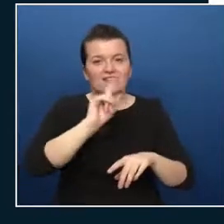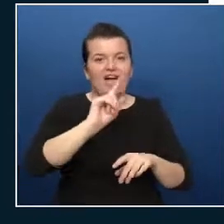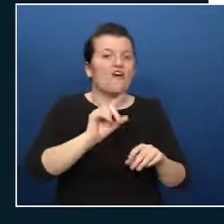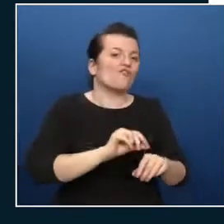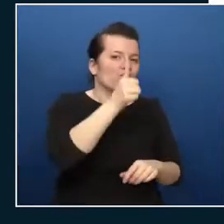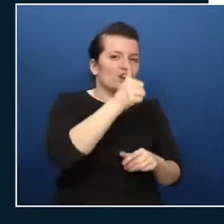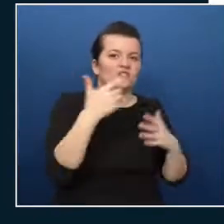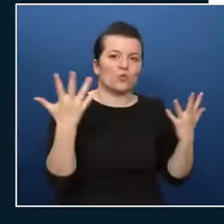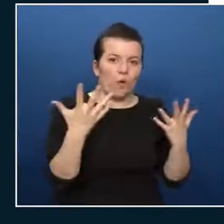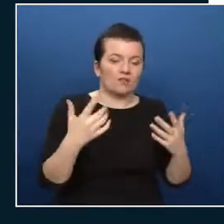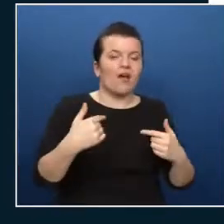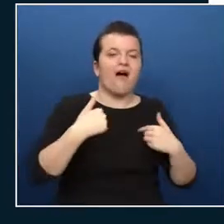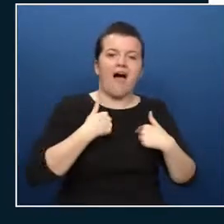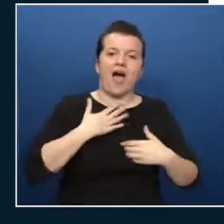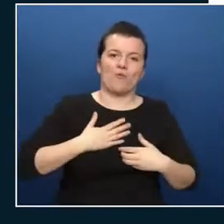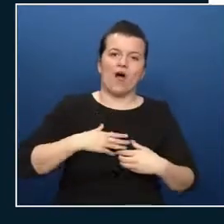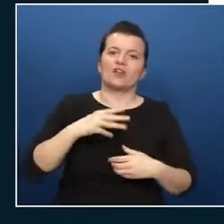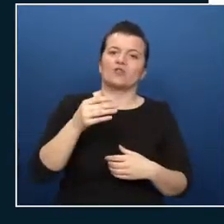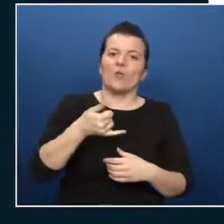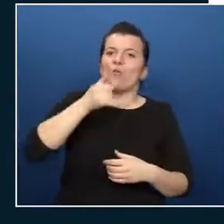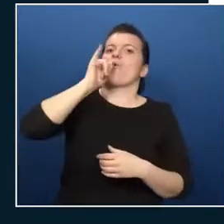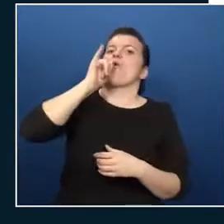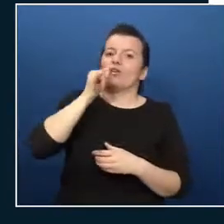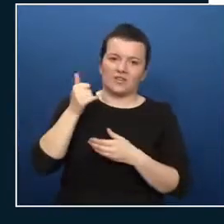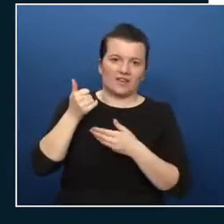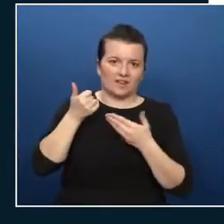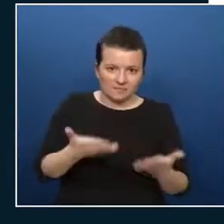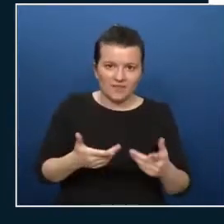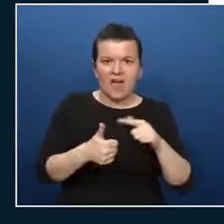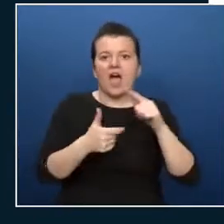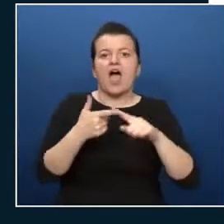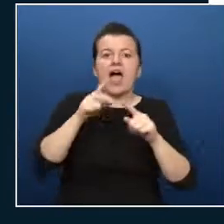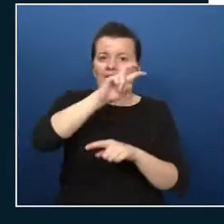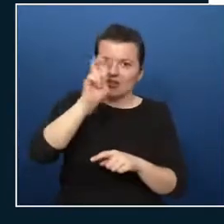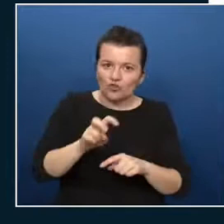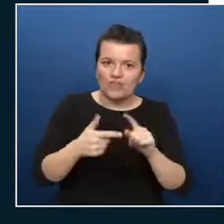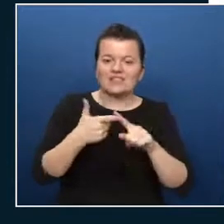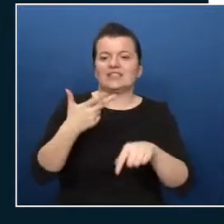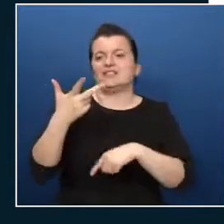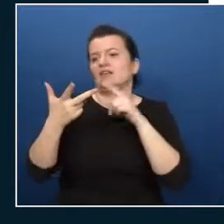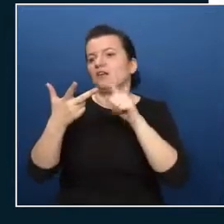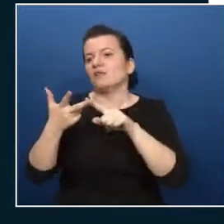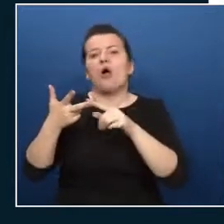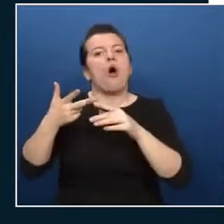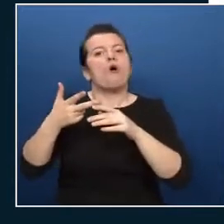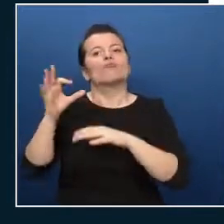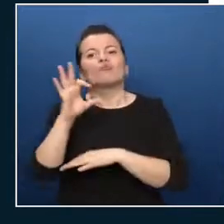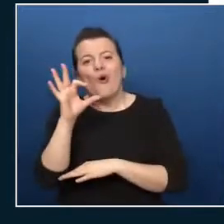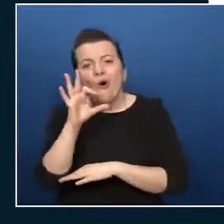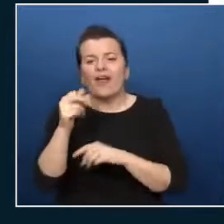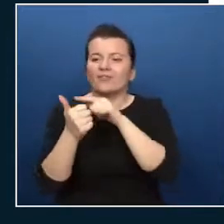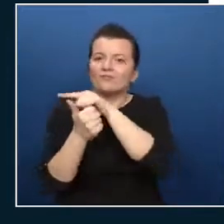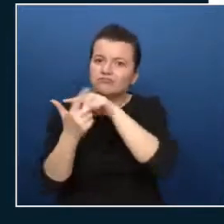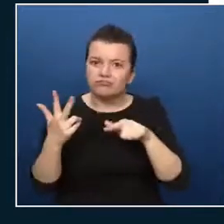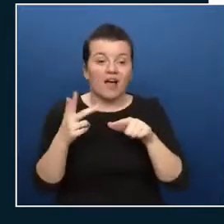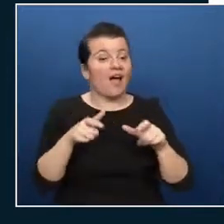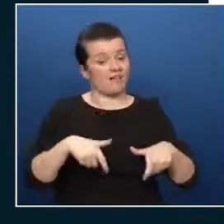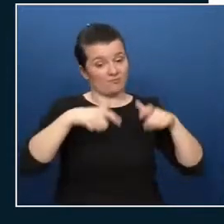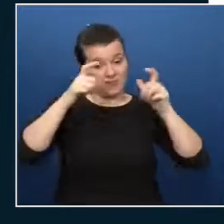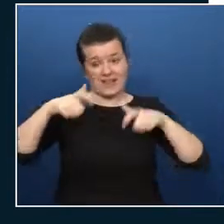sewage facilities should be available right otherwise people don't have power don't have water etc so